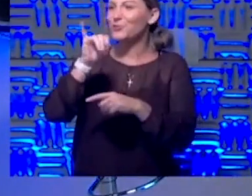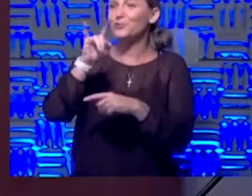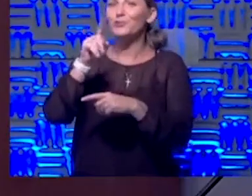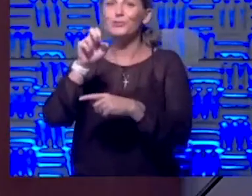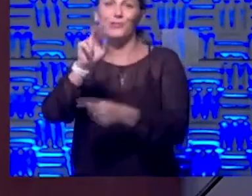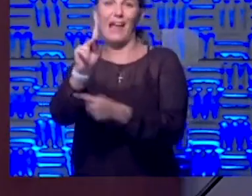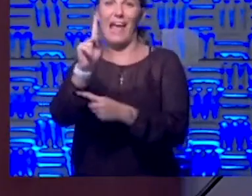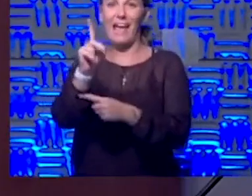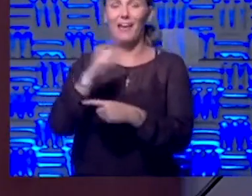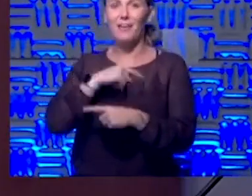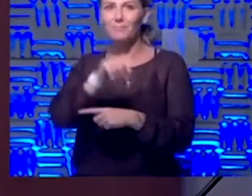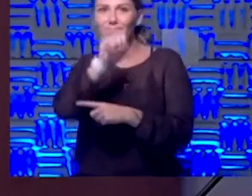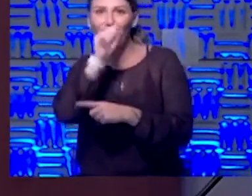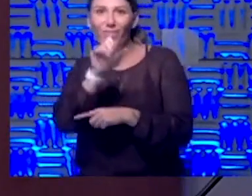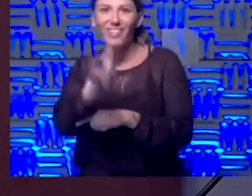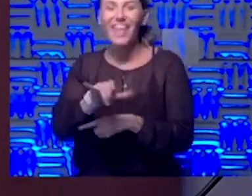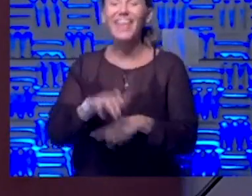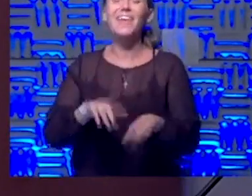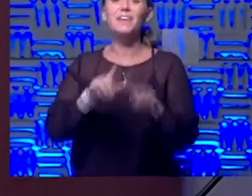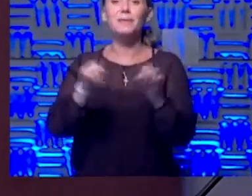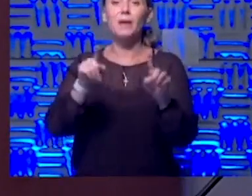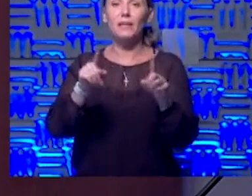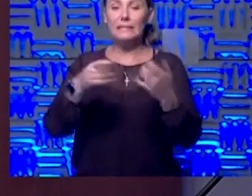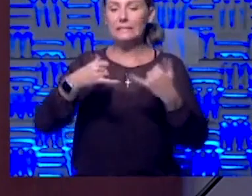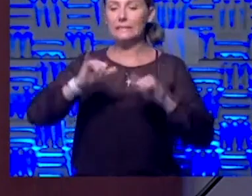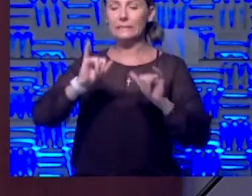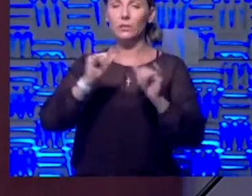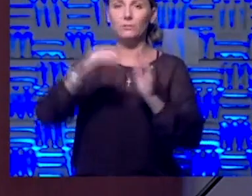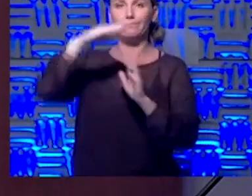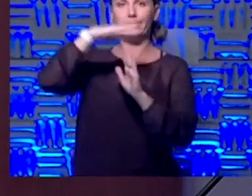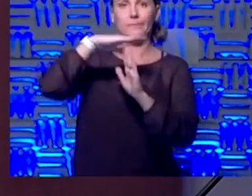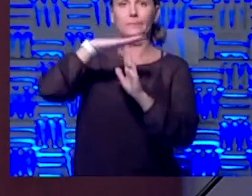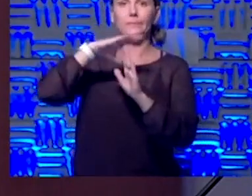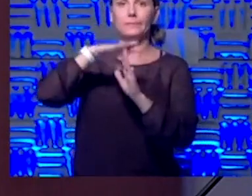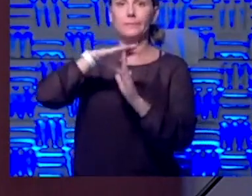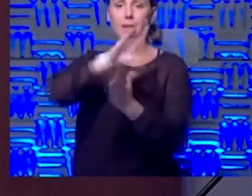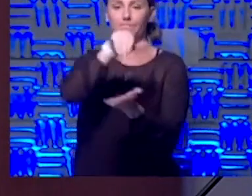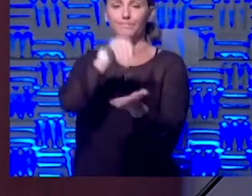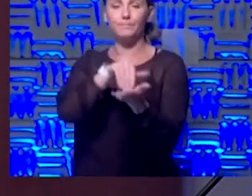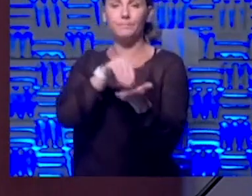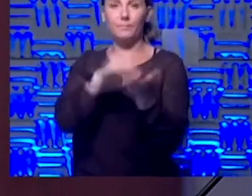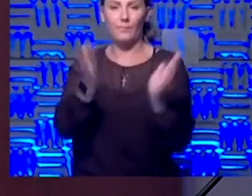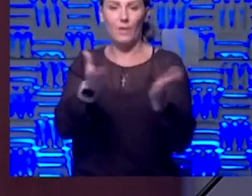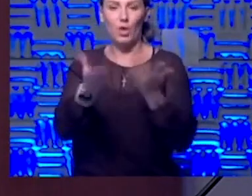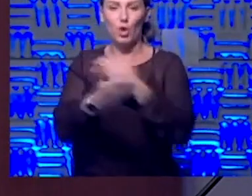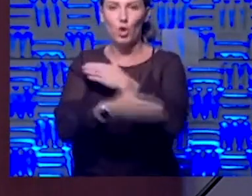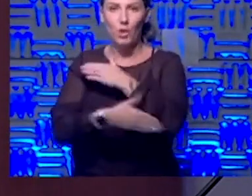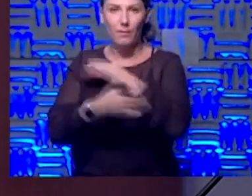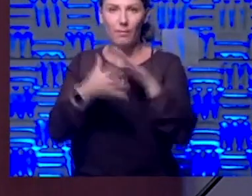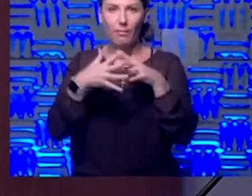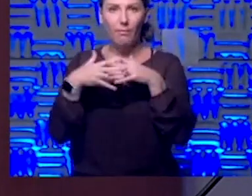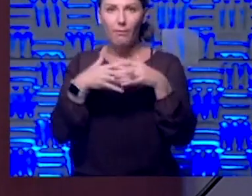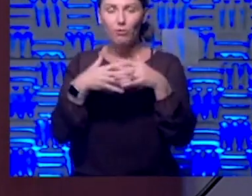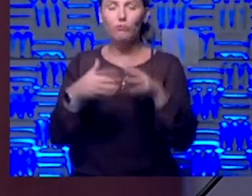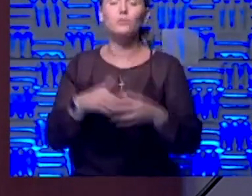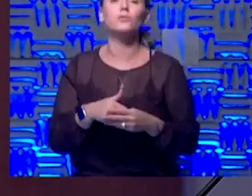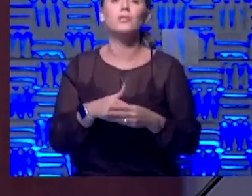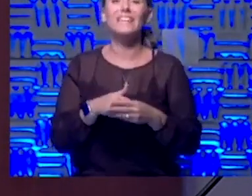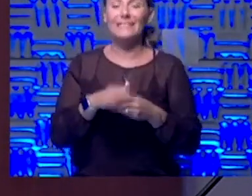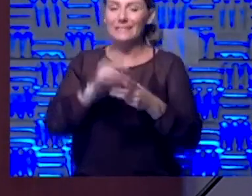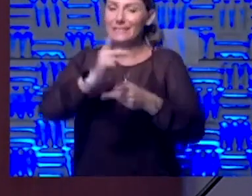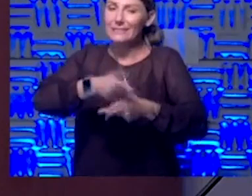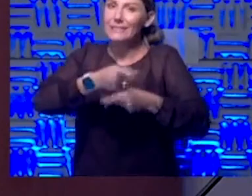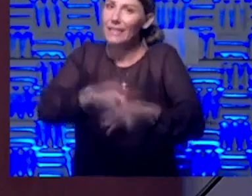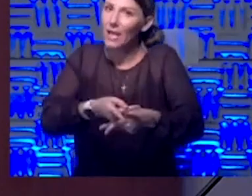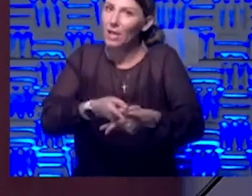But they're still being done by the top centers around the country. They're being done in a careful, systematic way to help